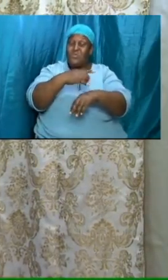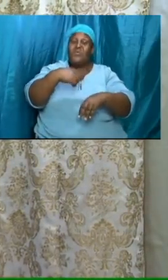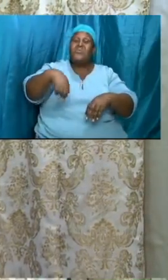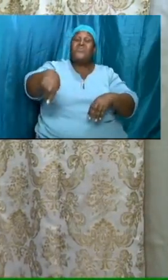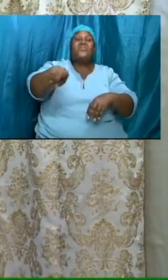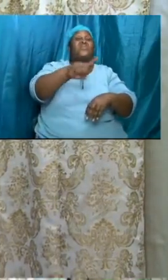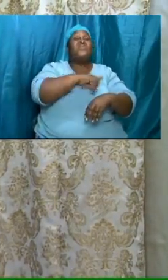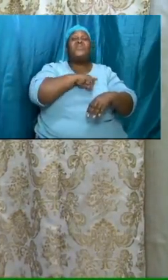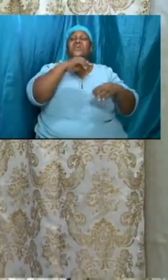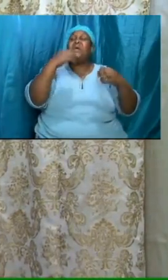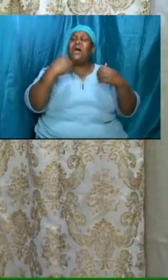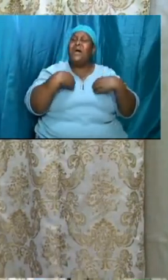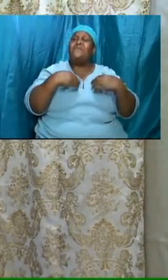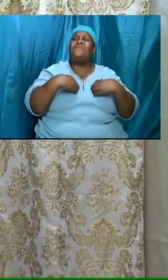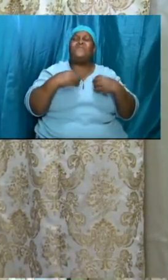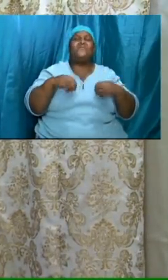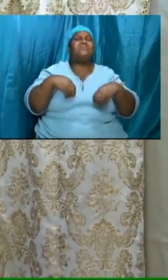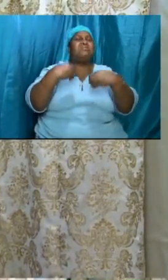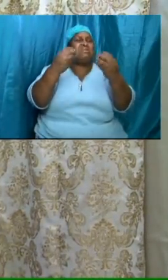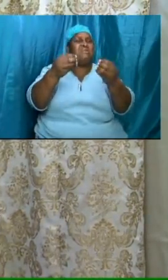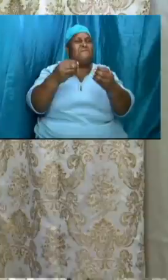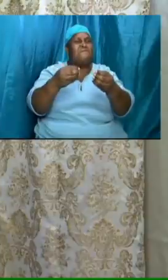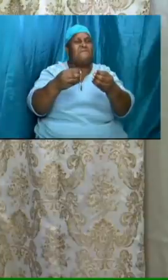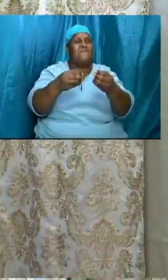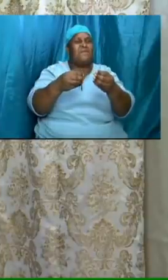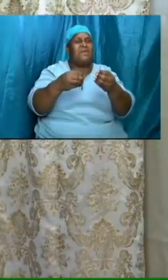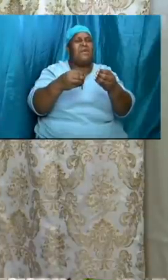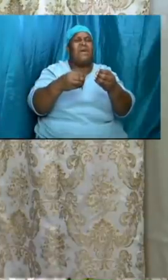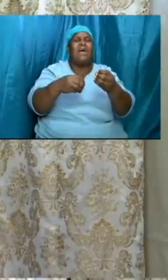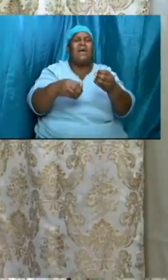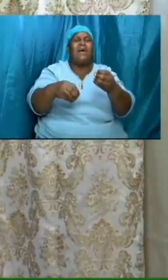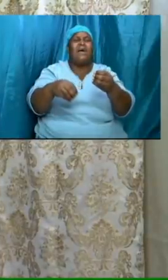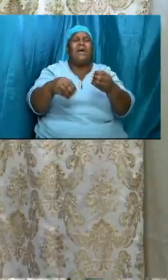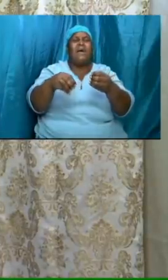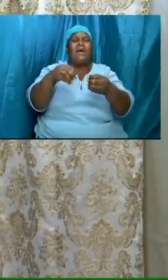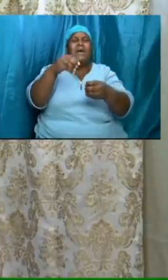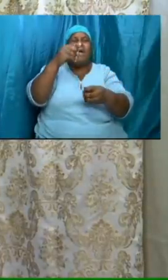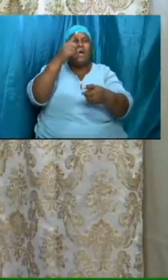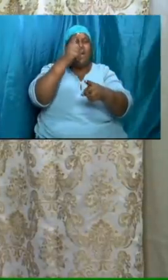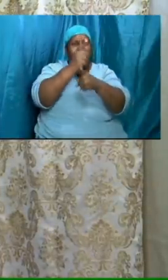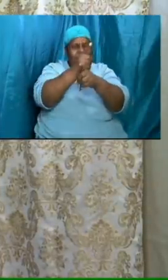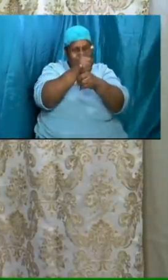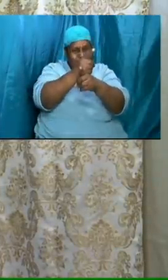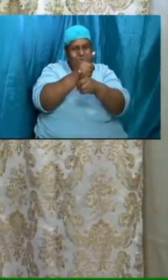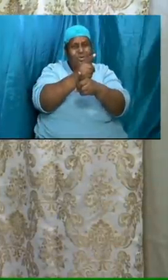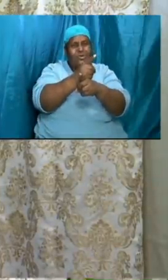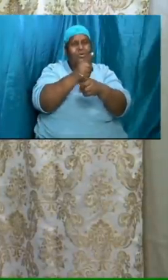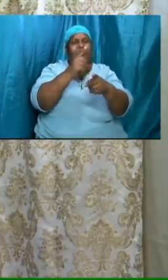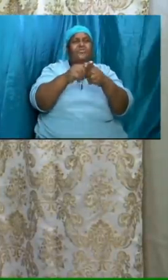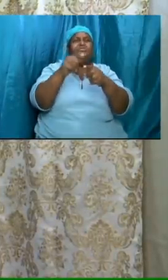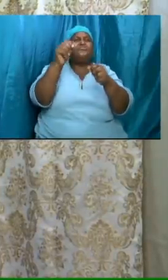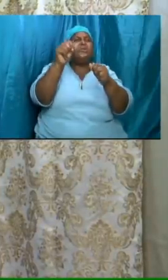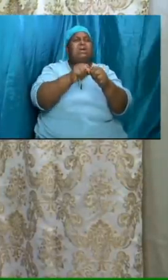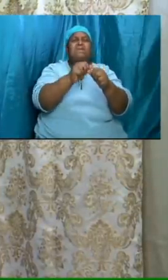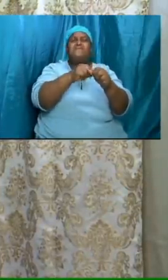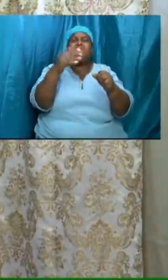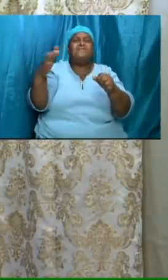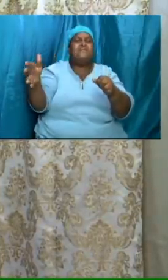every one of us so we are we will take a quick look at that again right and we will understand